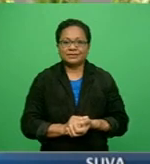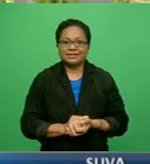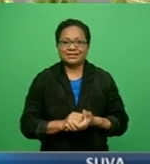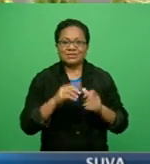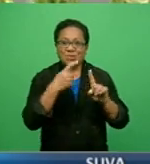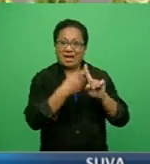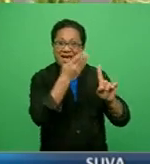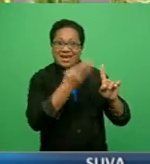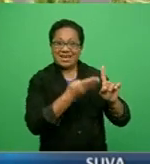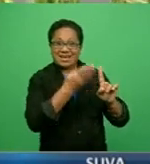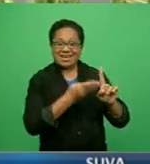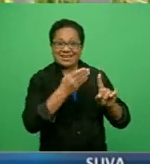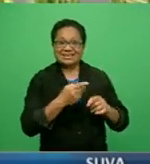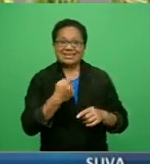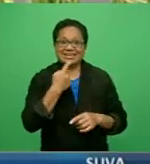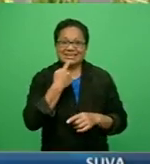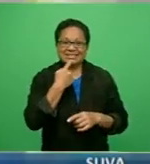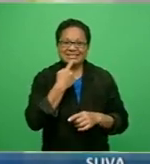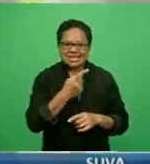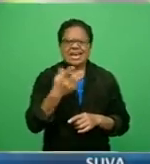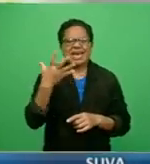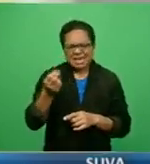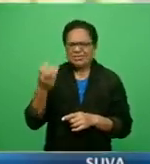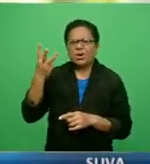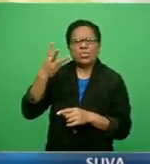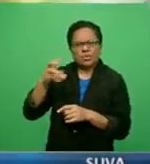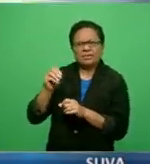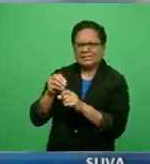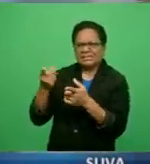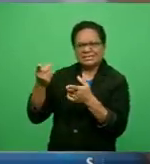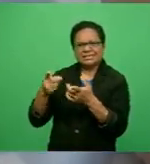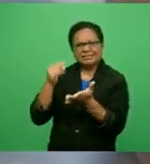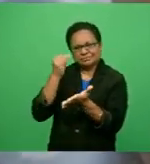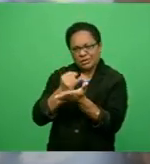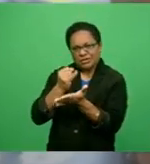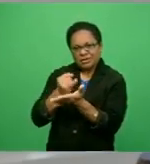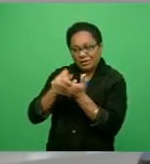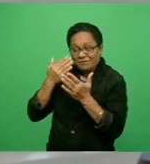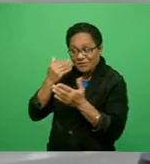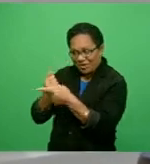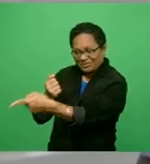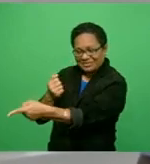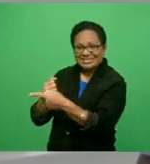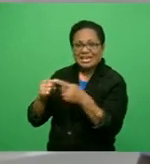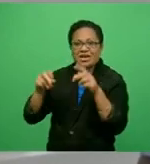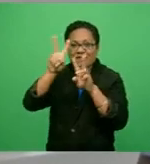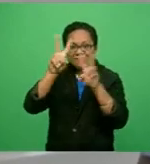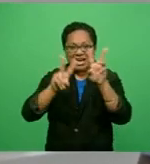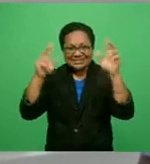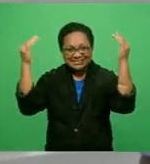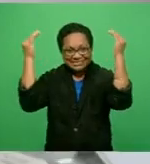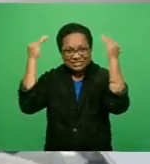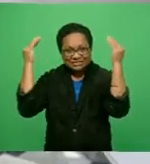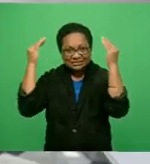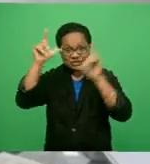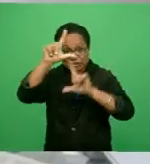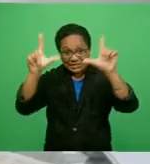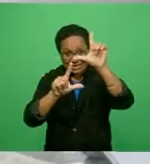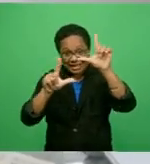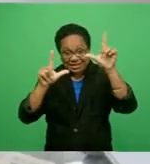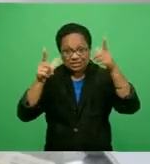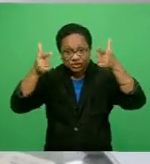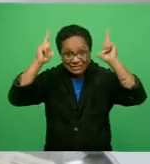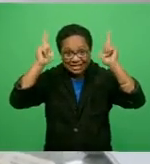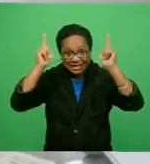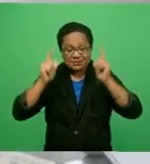been trying to have more than 30 allegations against Professor Pal independently investigated and says the claims still stand,